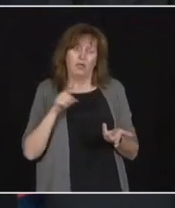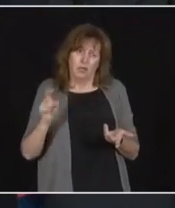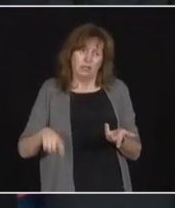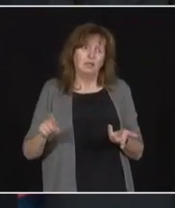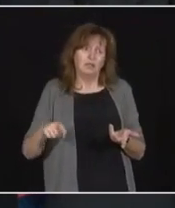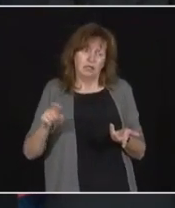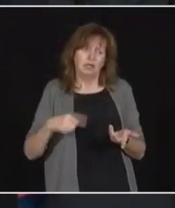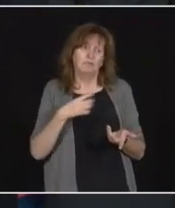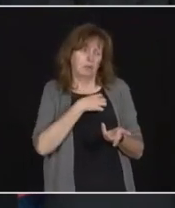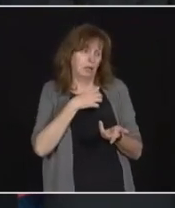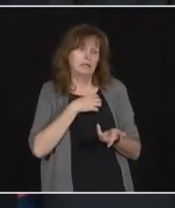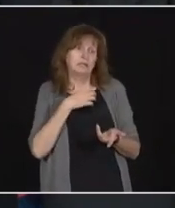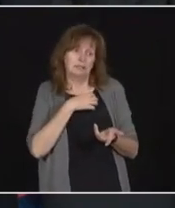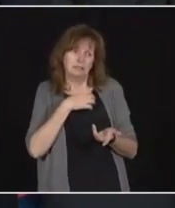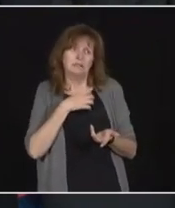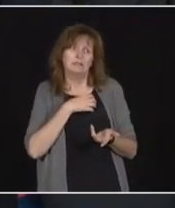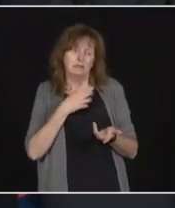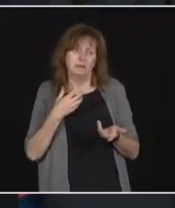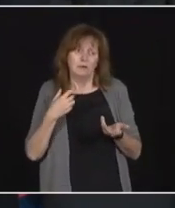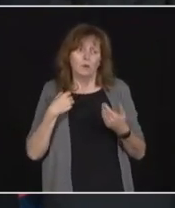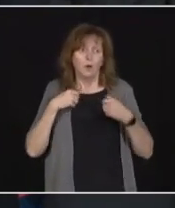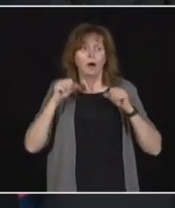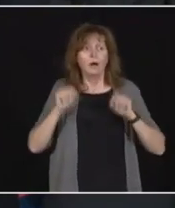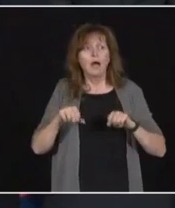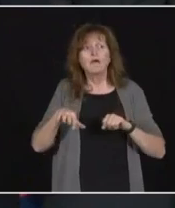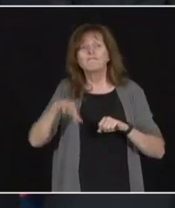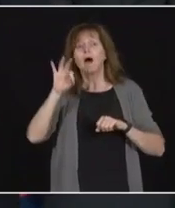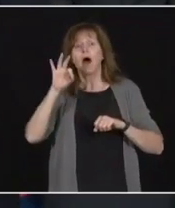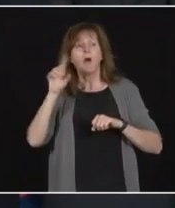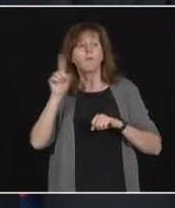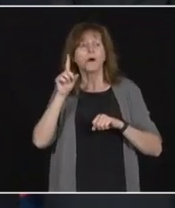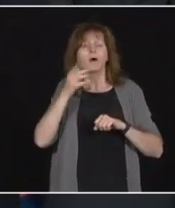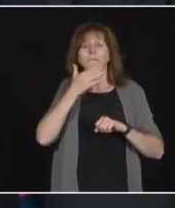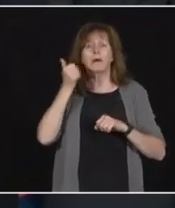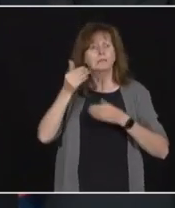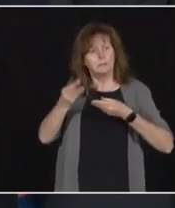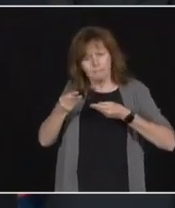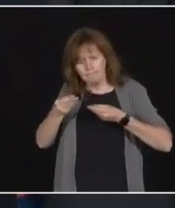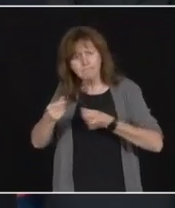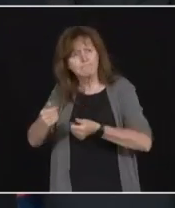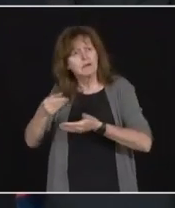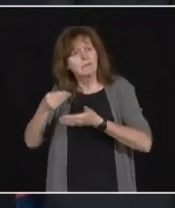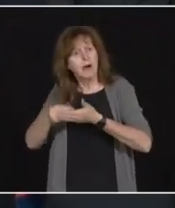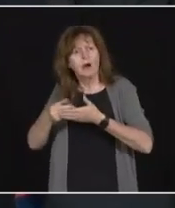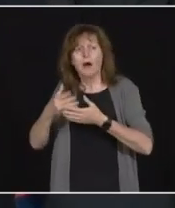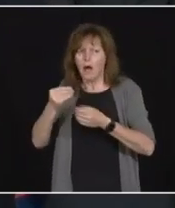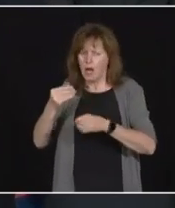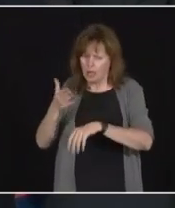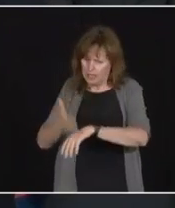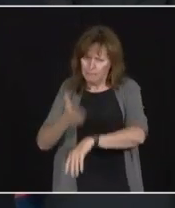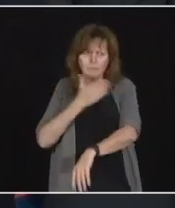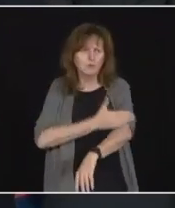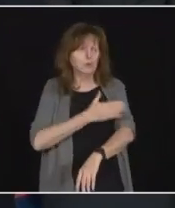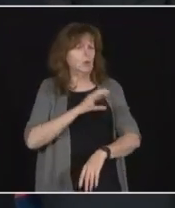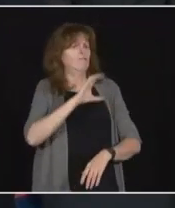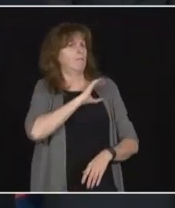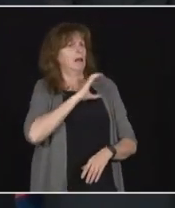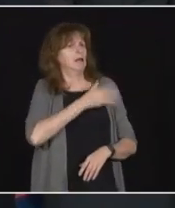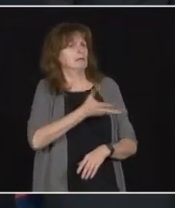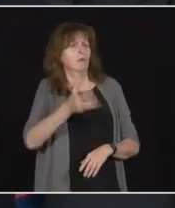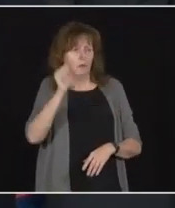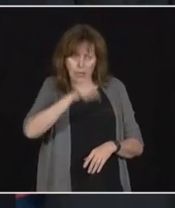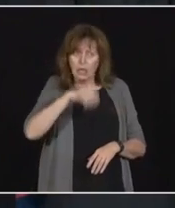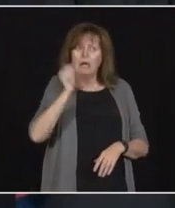in every sector, including the police. And you can talk to any police officer, they'll give you right off the top four or five things that they feel